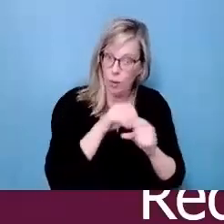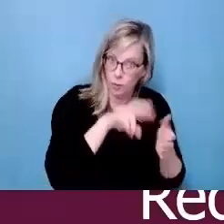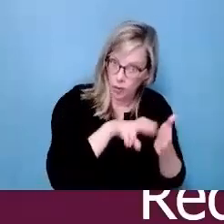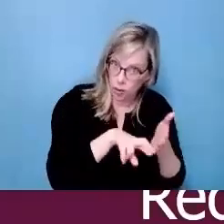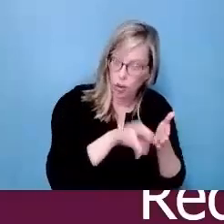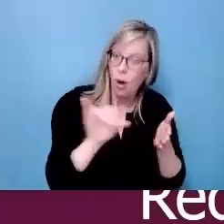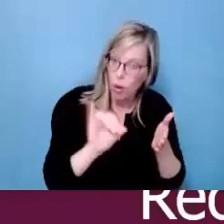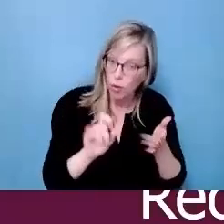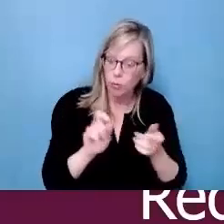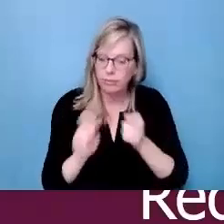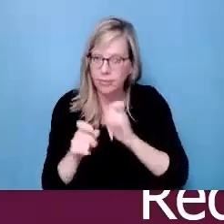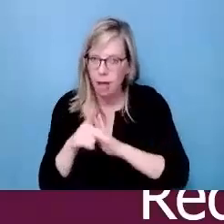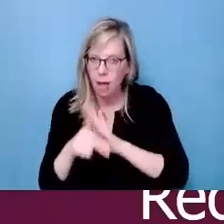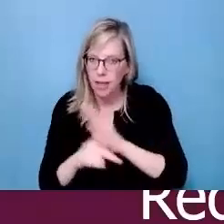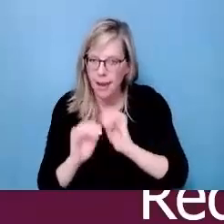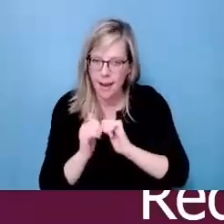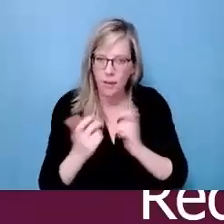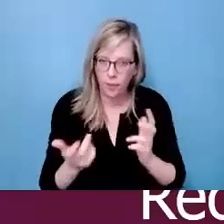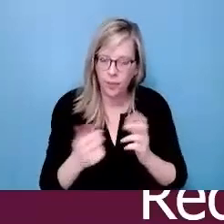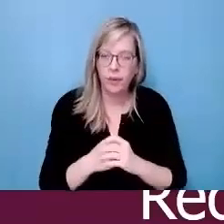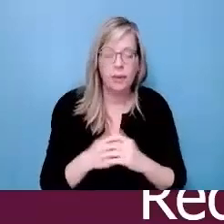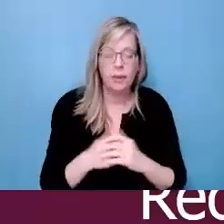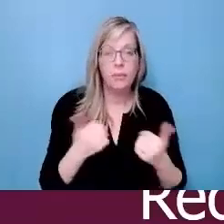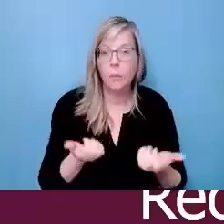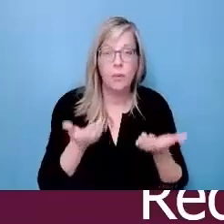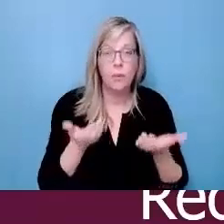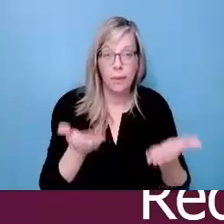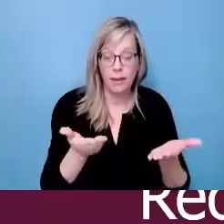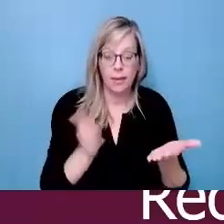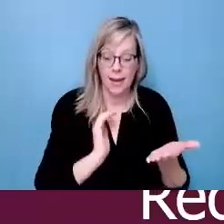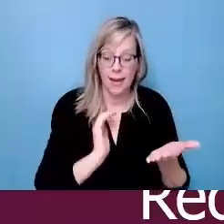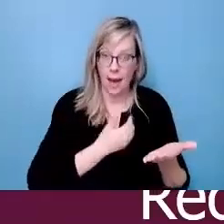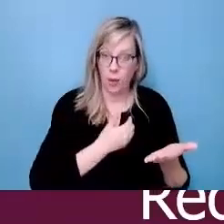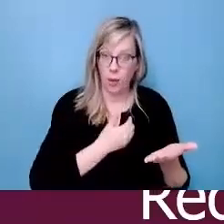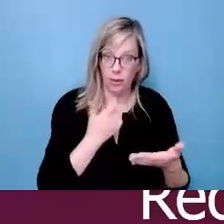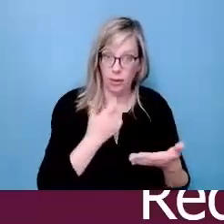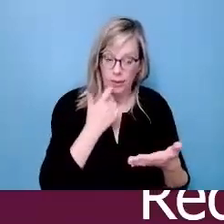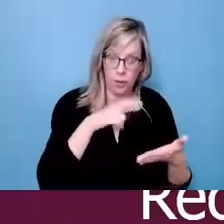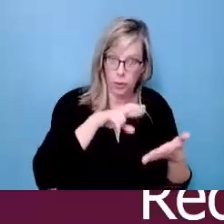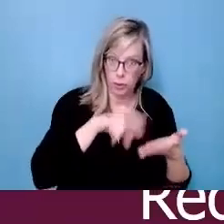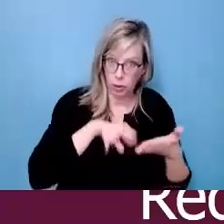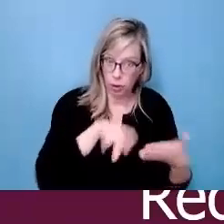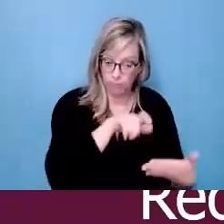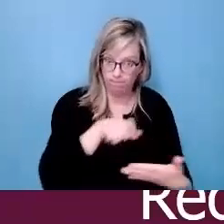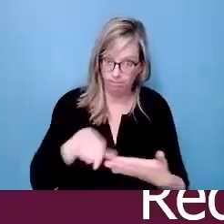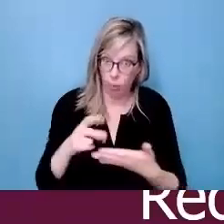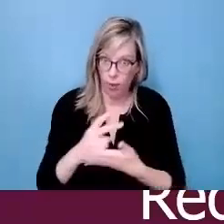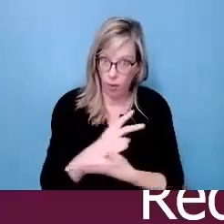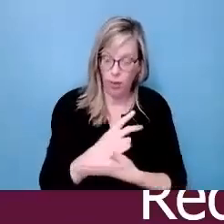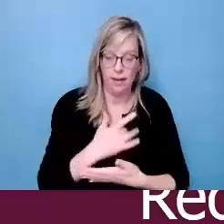research and changes to policy. So we do recommend just given our literature review that